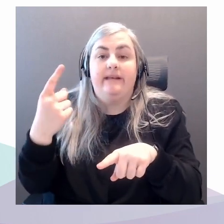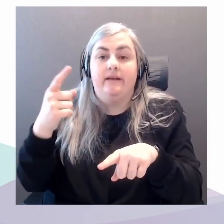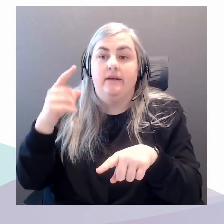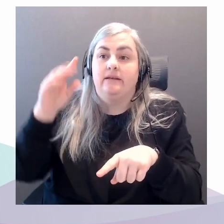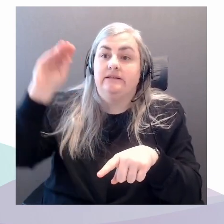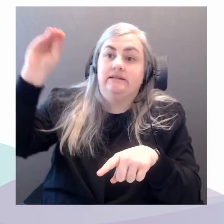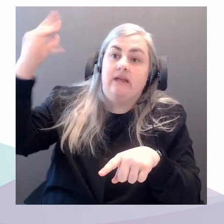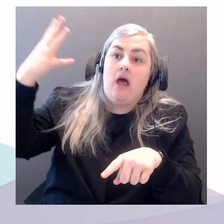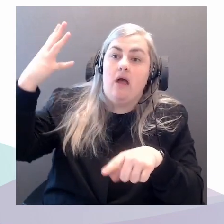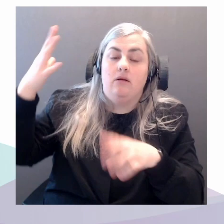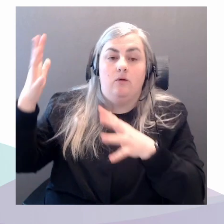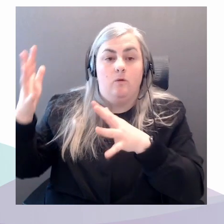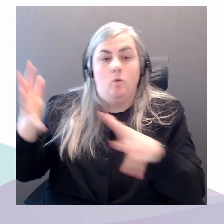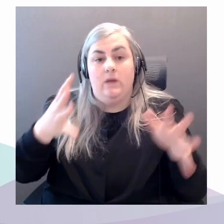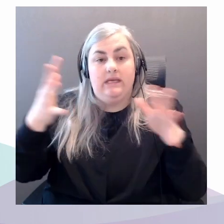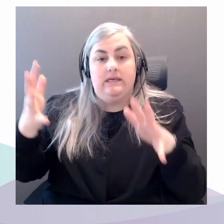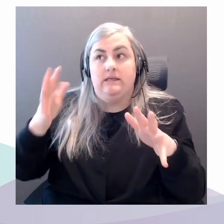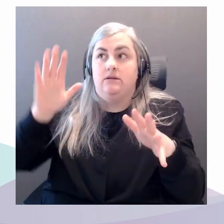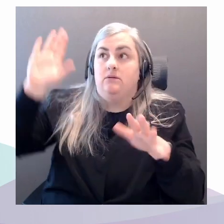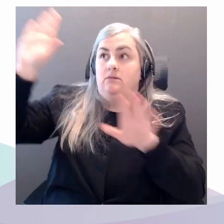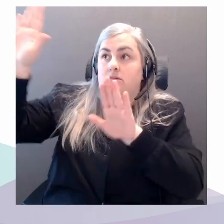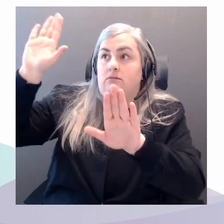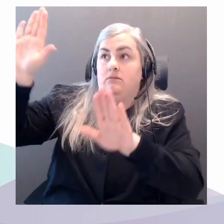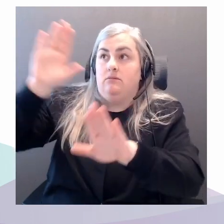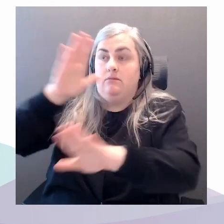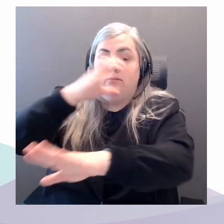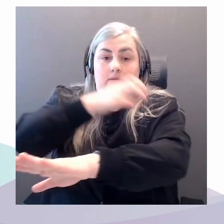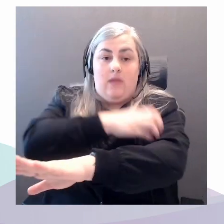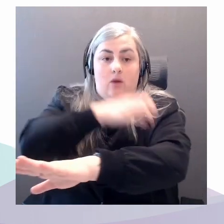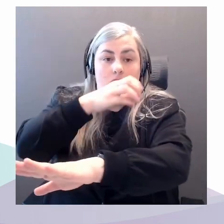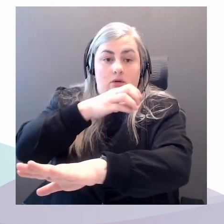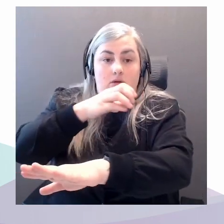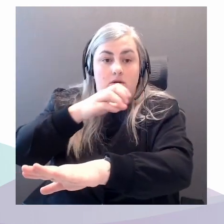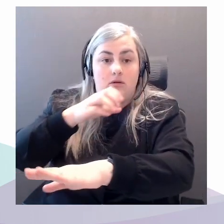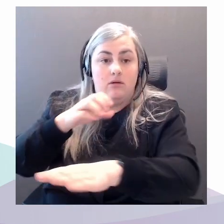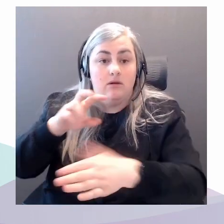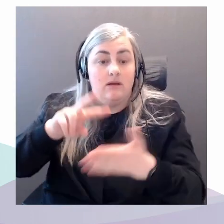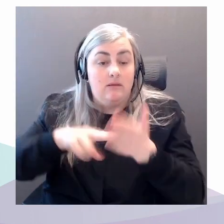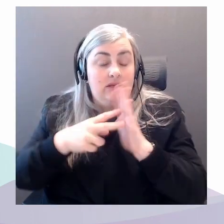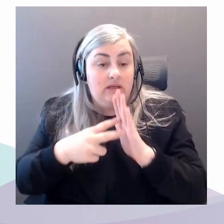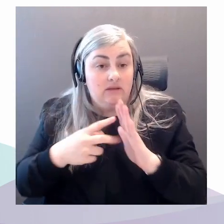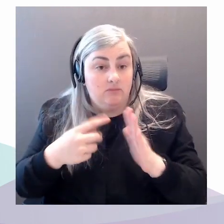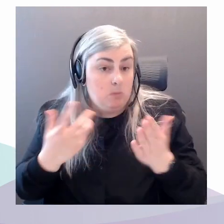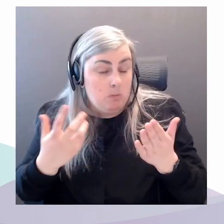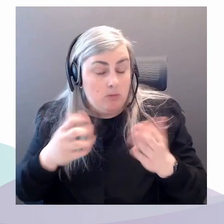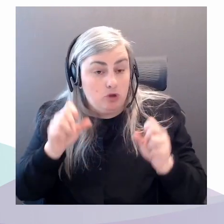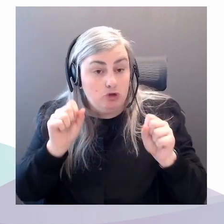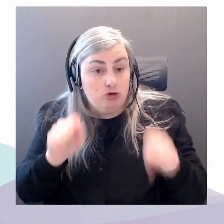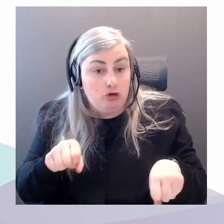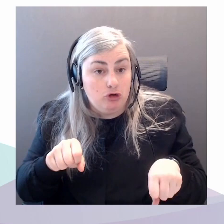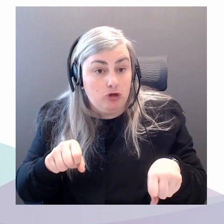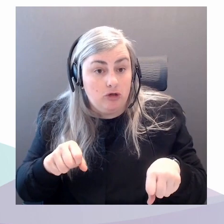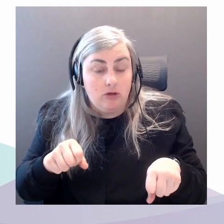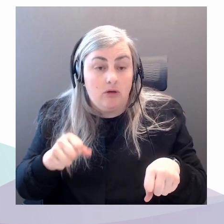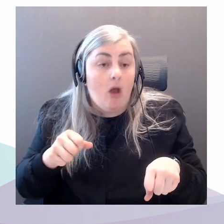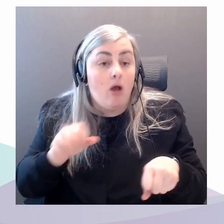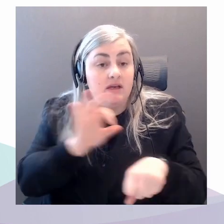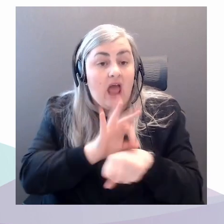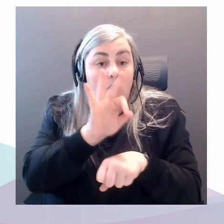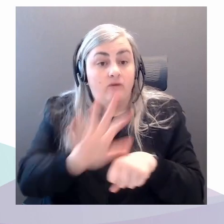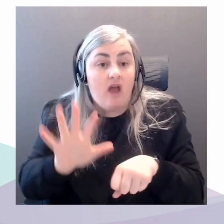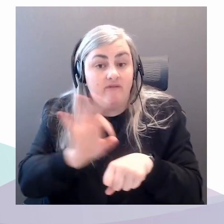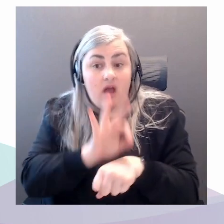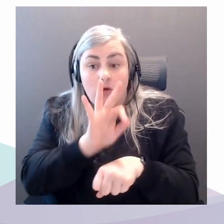means that we might not be able to have nine to five lives. It means that we might have to become accustomed. And indeed, we might